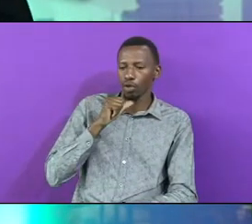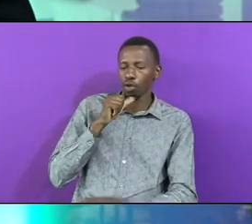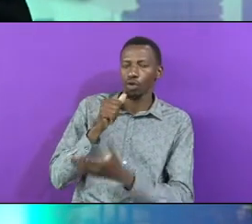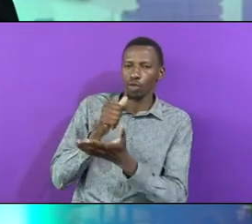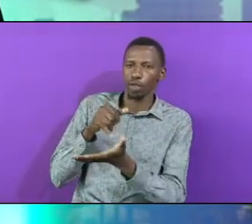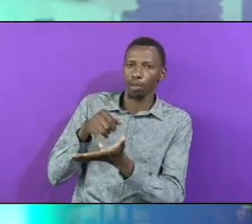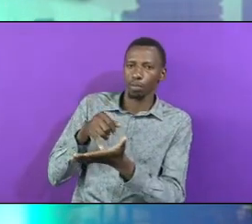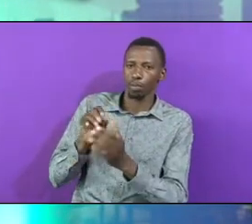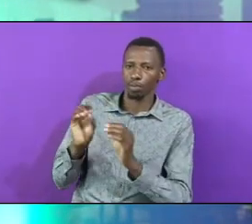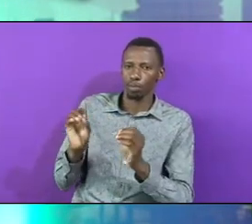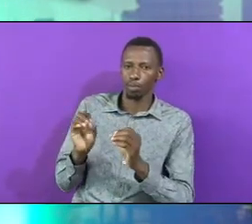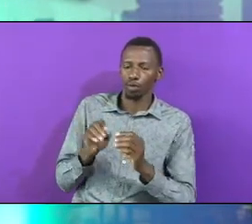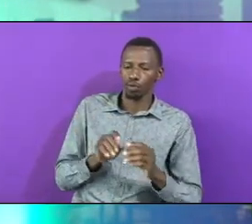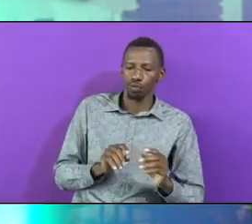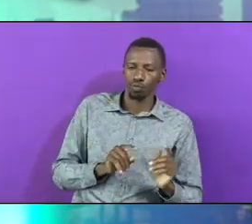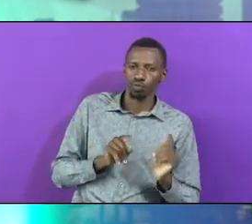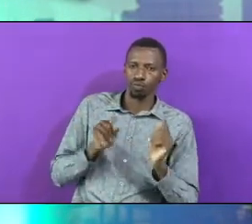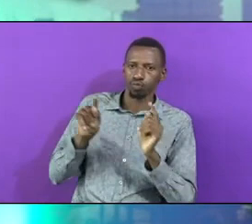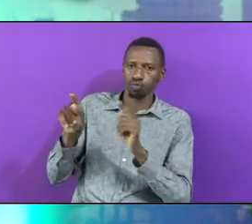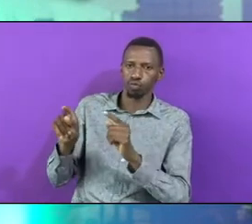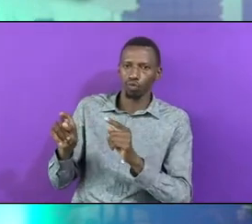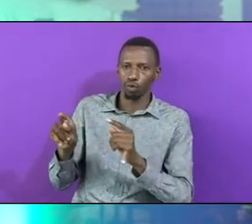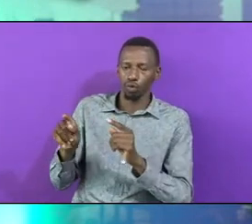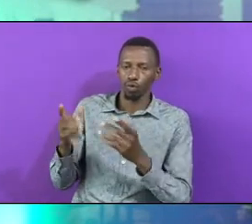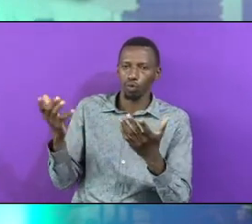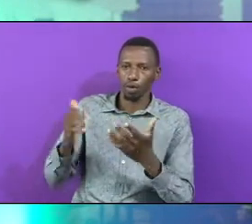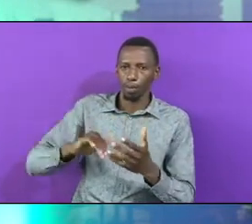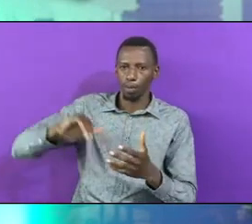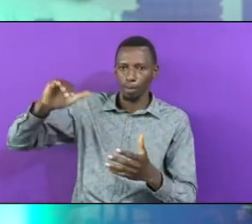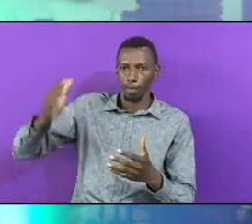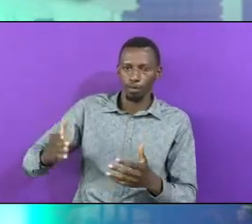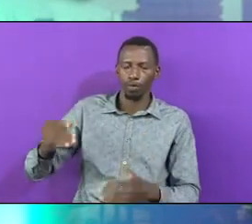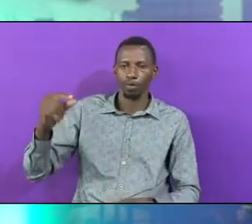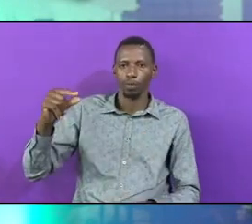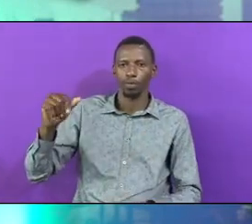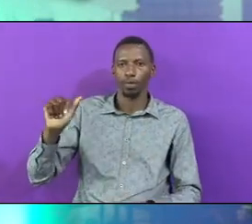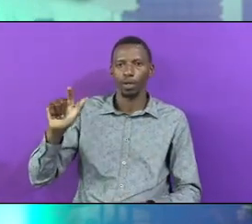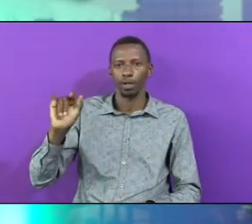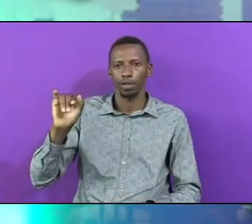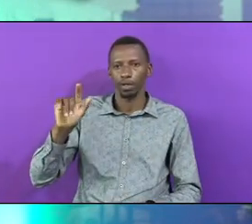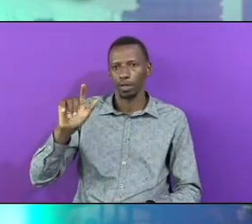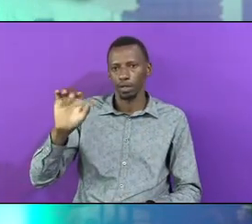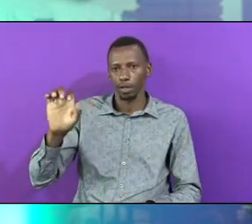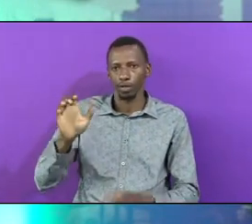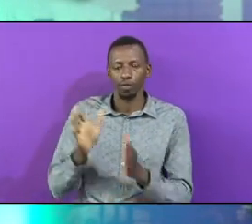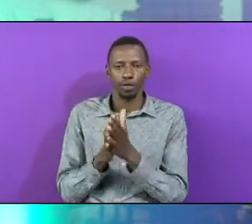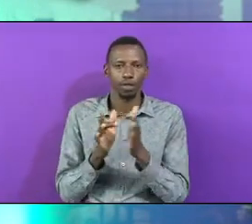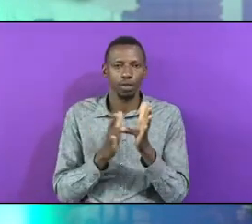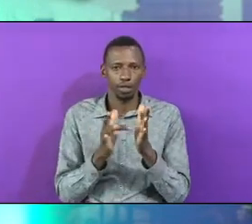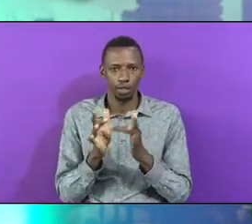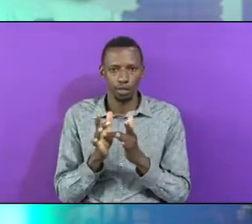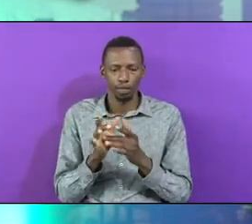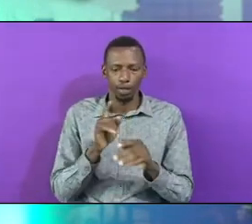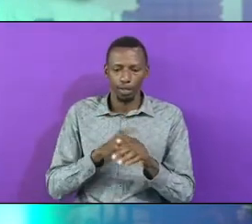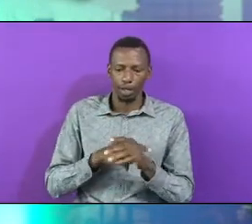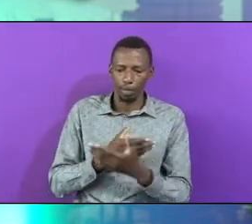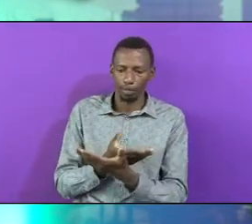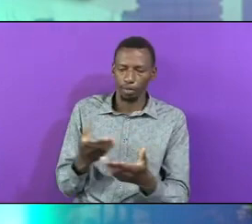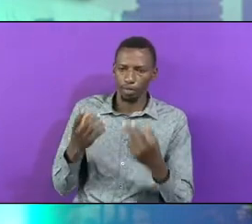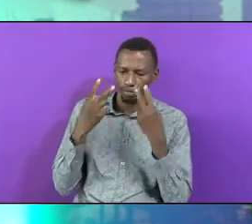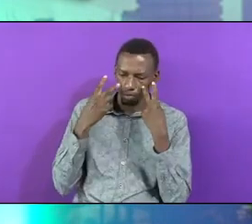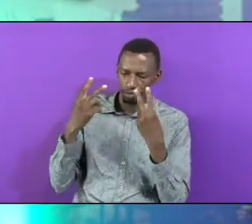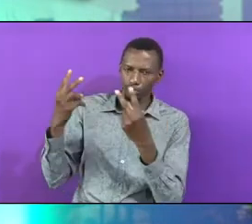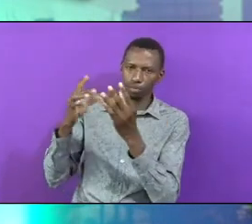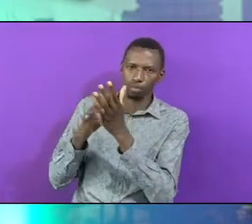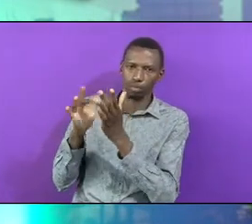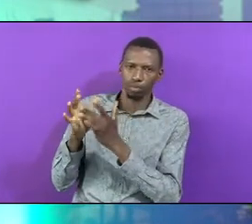To the mountain Which Jesus had appointed them And when they saw him They worshipped